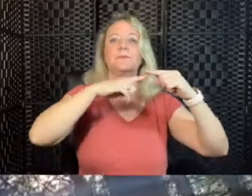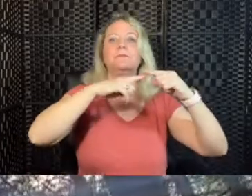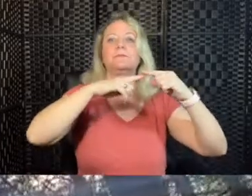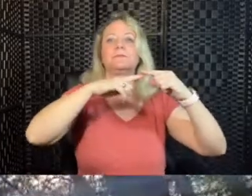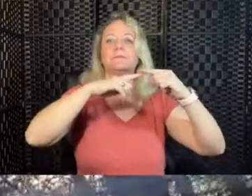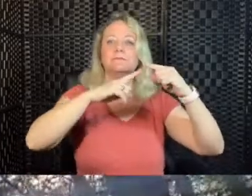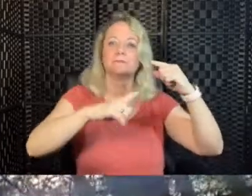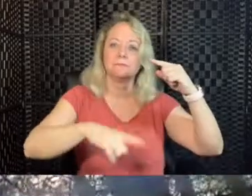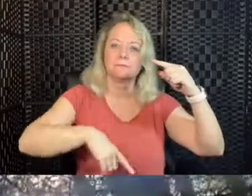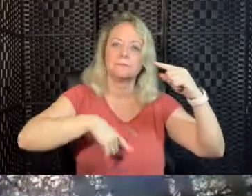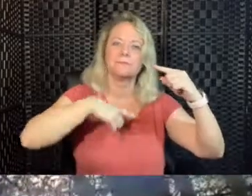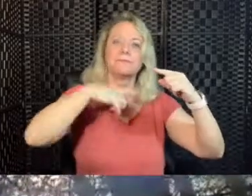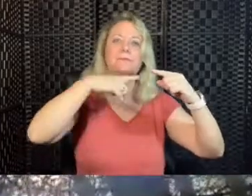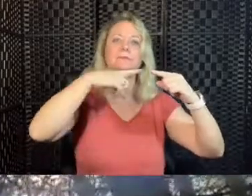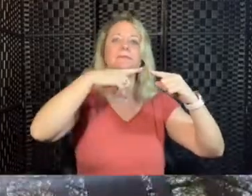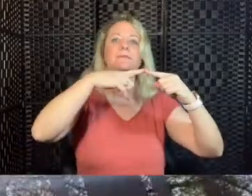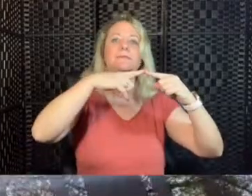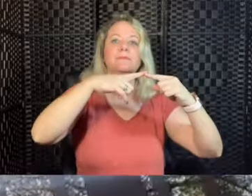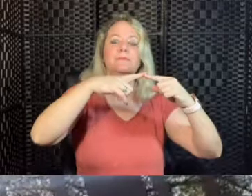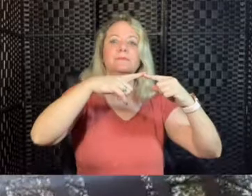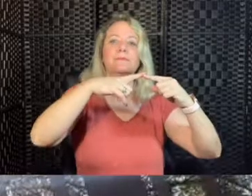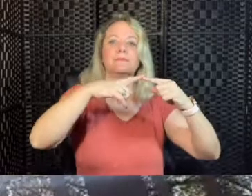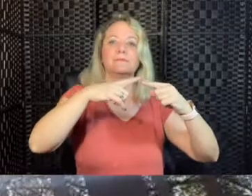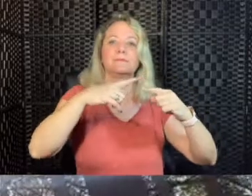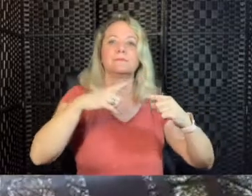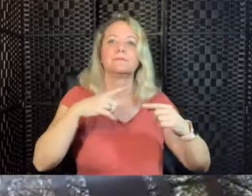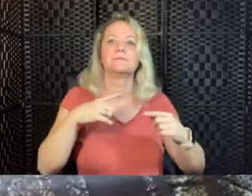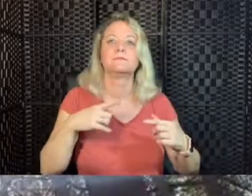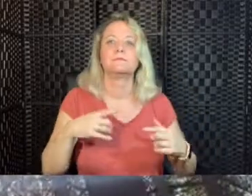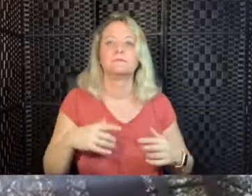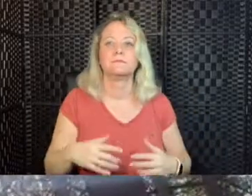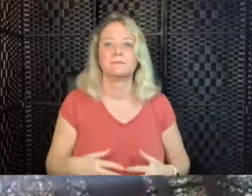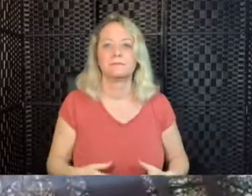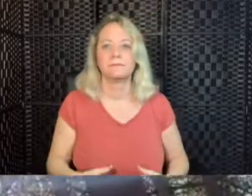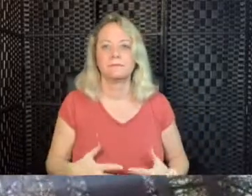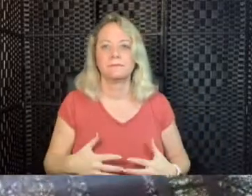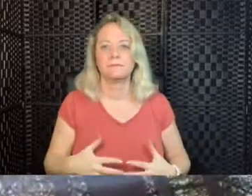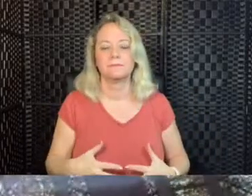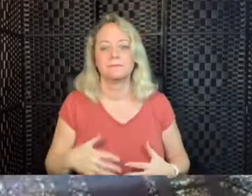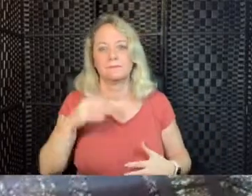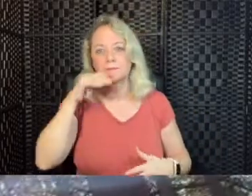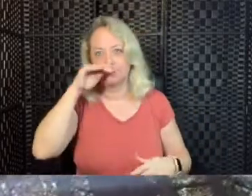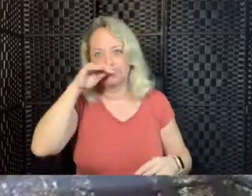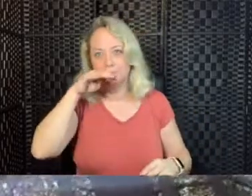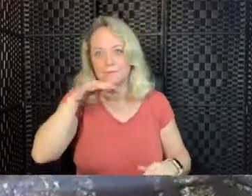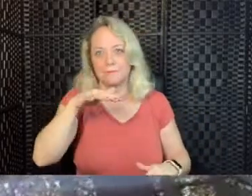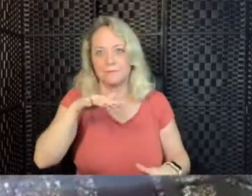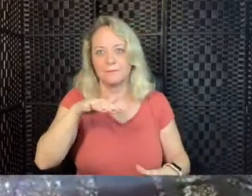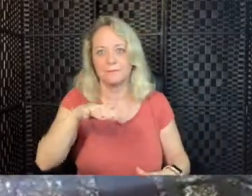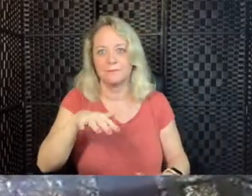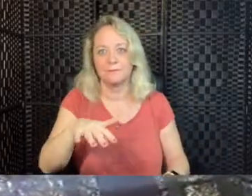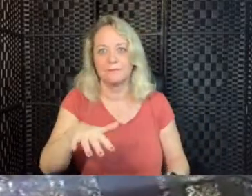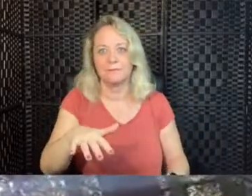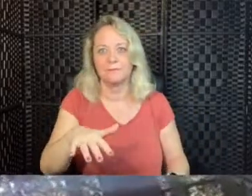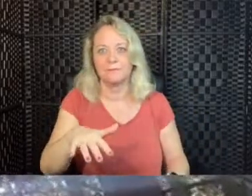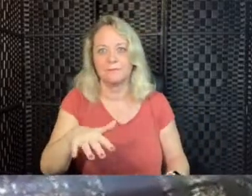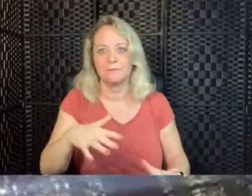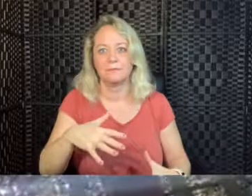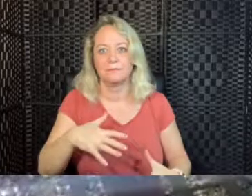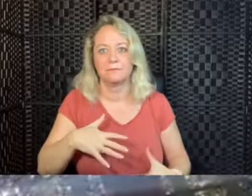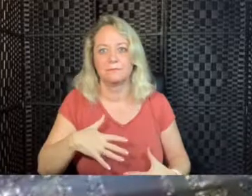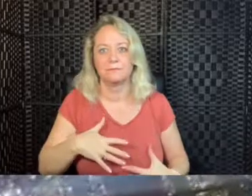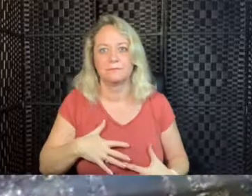Breath out and down to the base of the spine. Breath